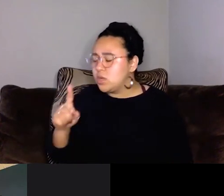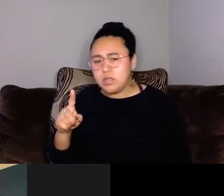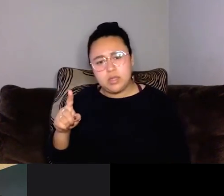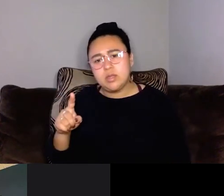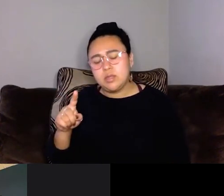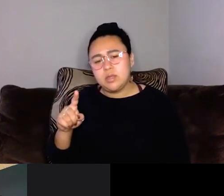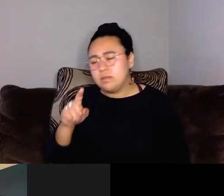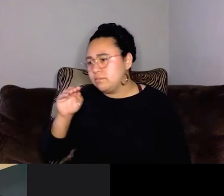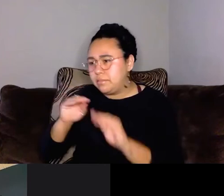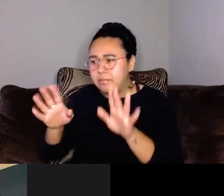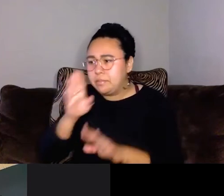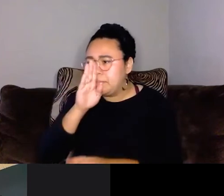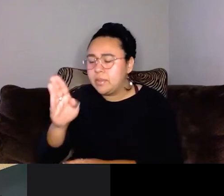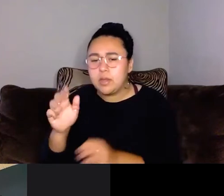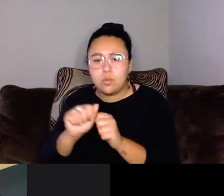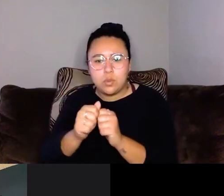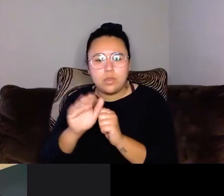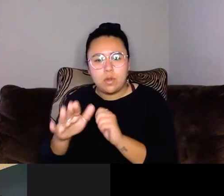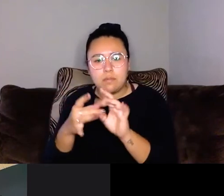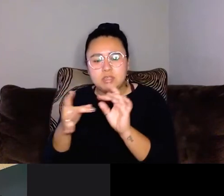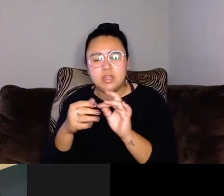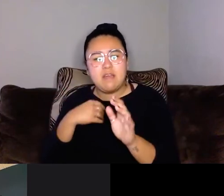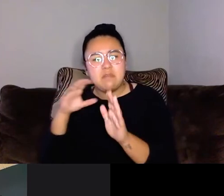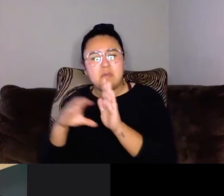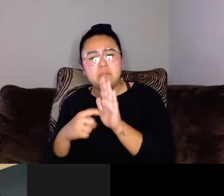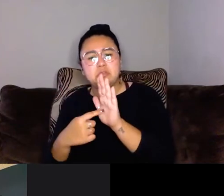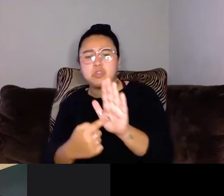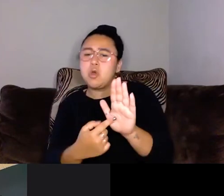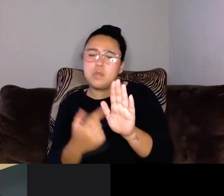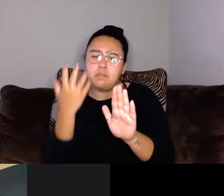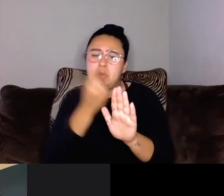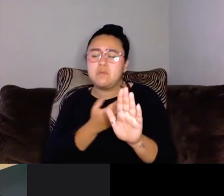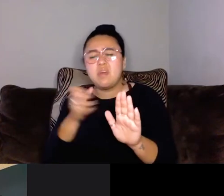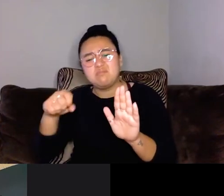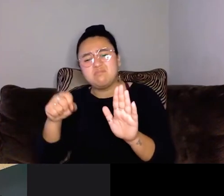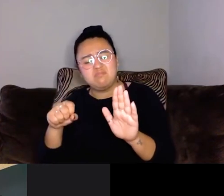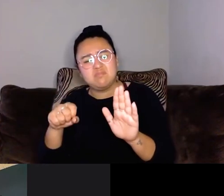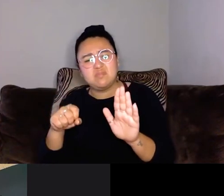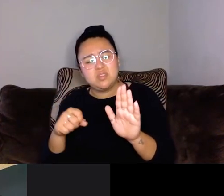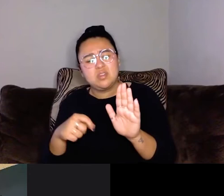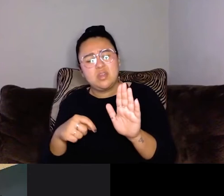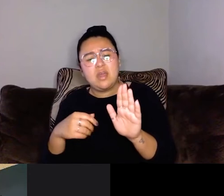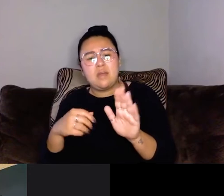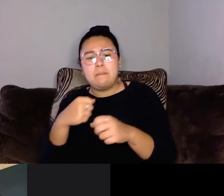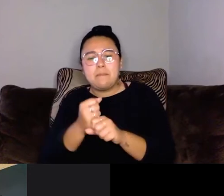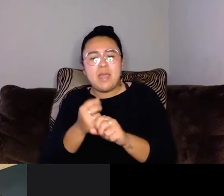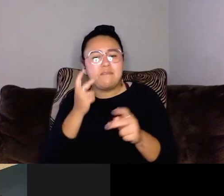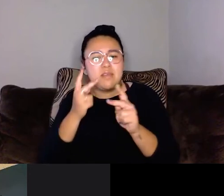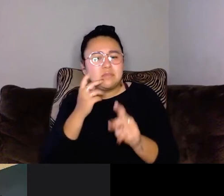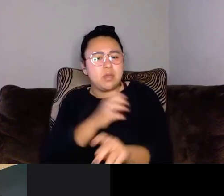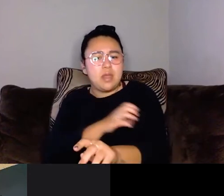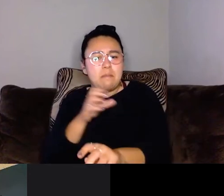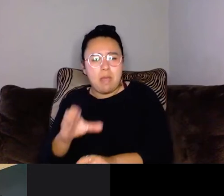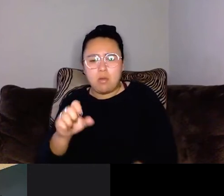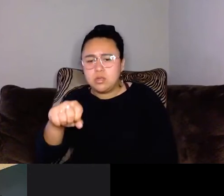your messaging. So you have these images that just stand on their own and exist beautifully and create visibility and empowerment that way.